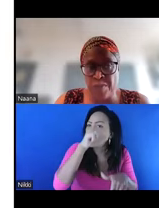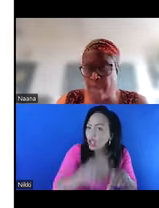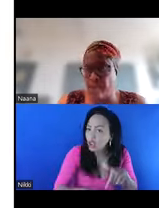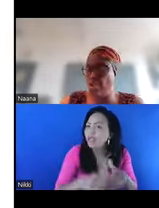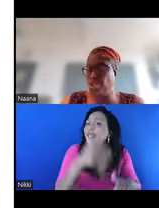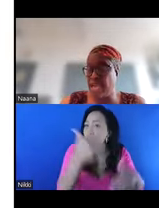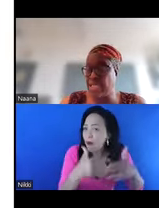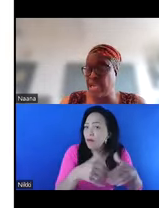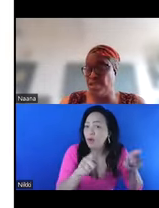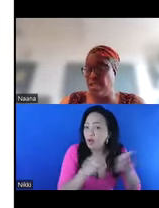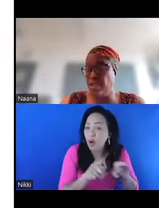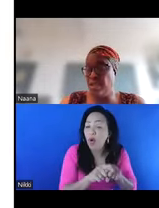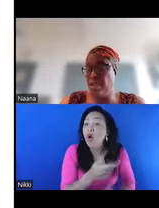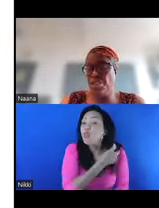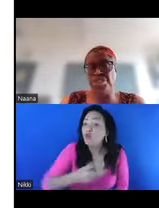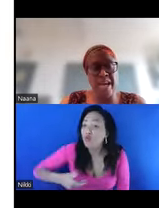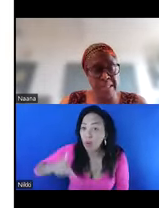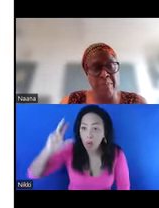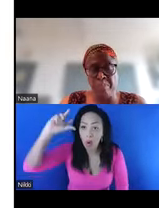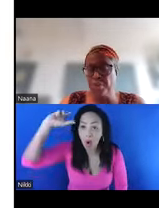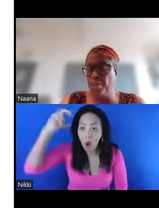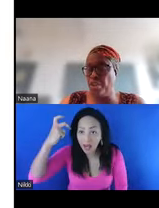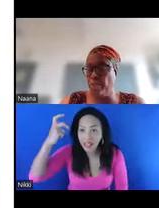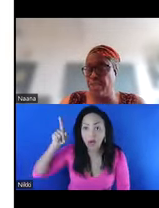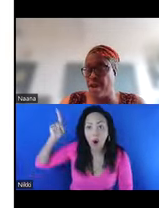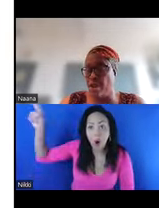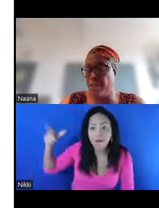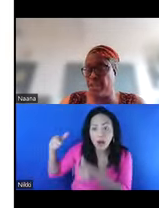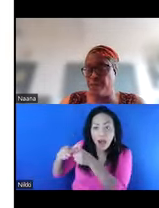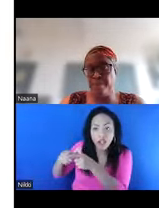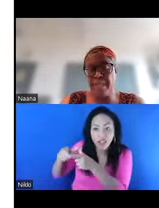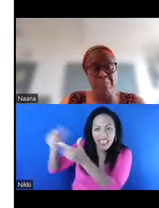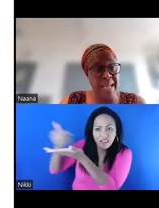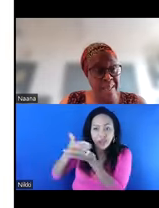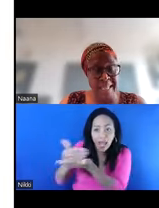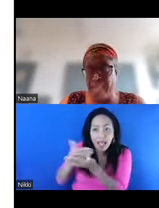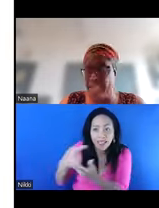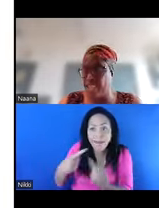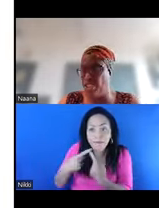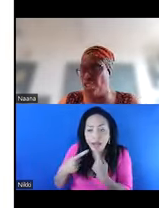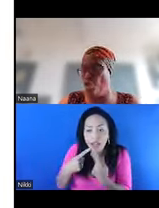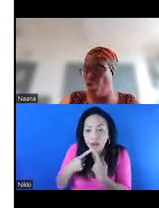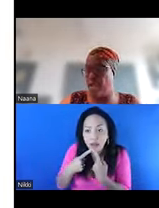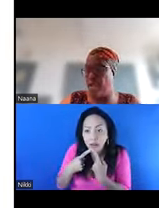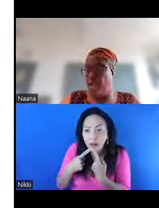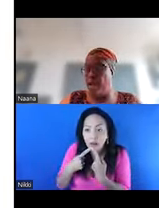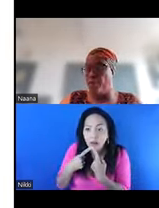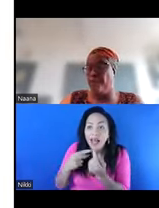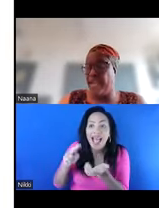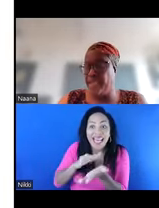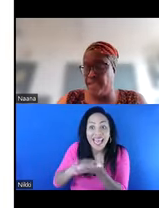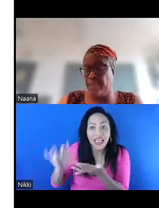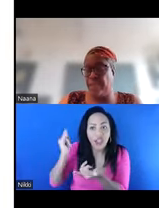College of Gynecology has actually shared some documents around it. I'm glad that the NHS is no longer